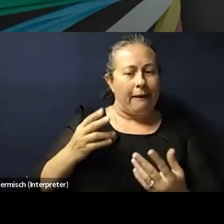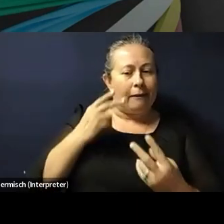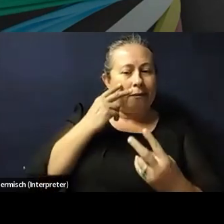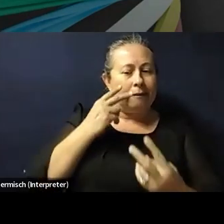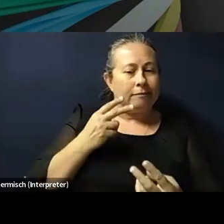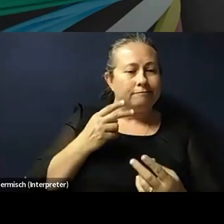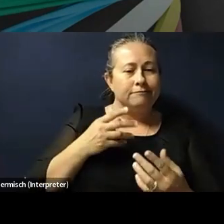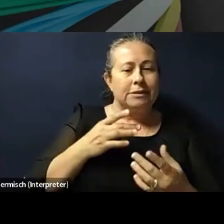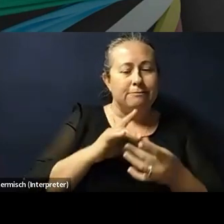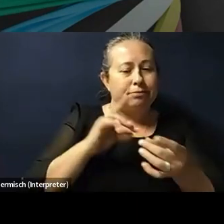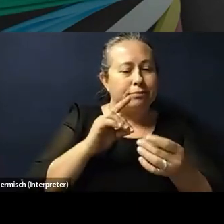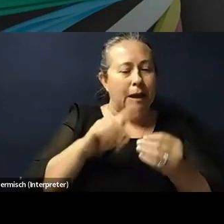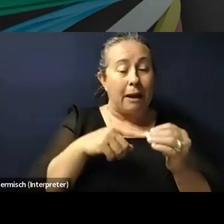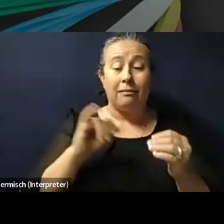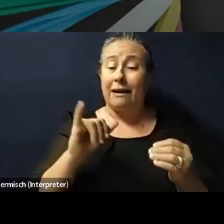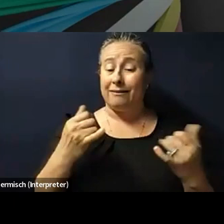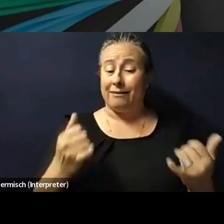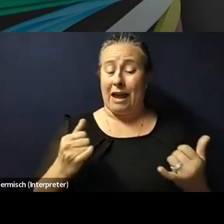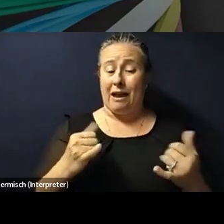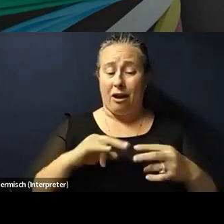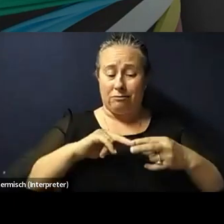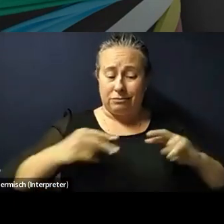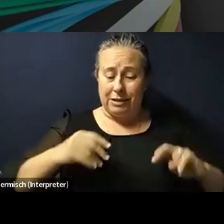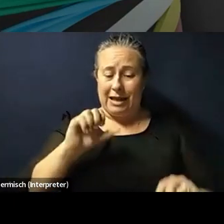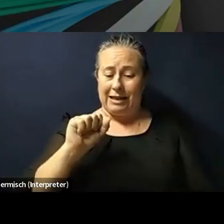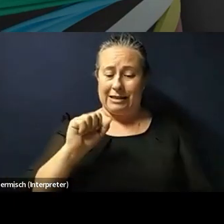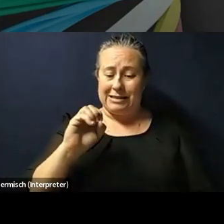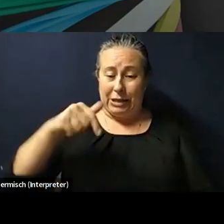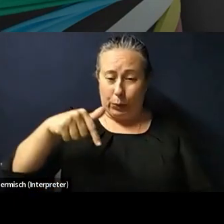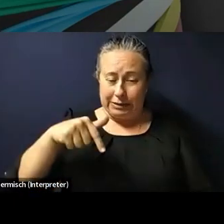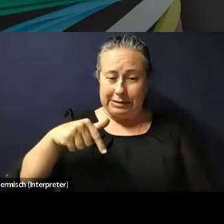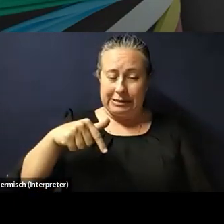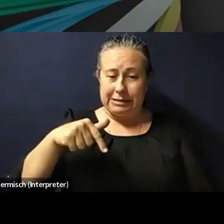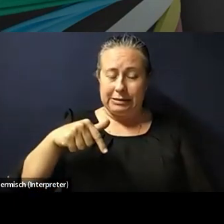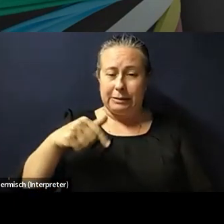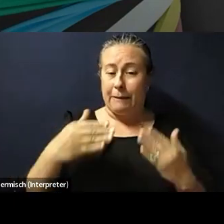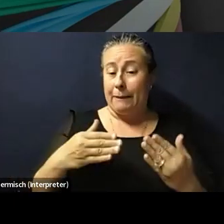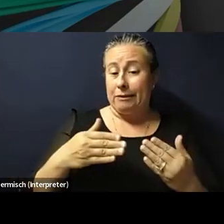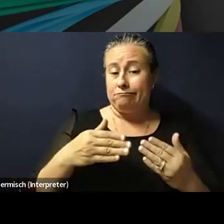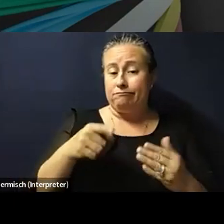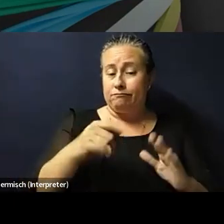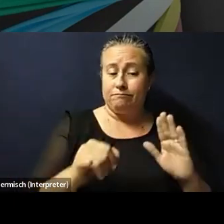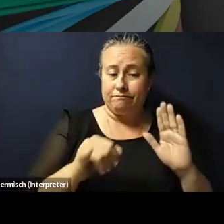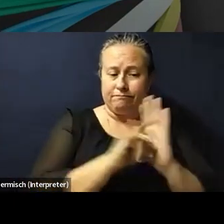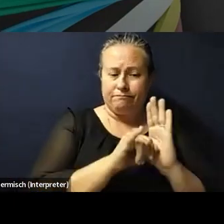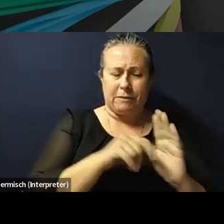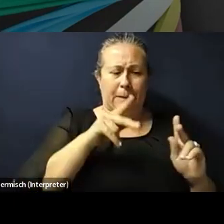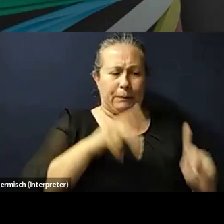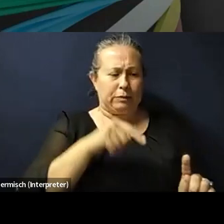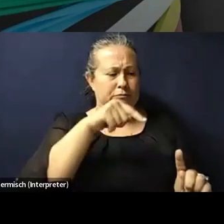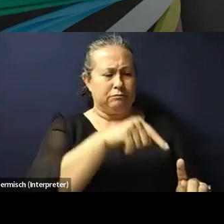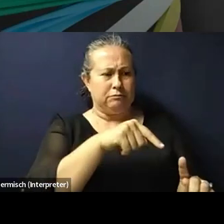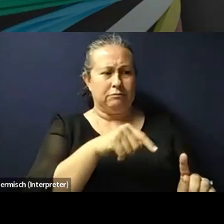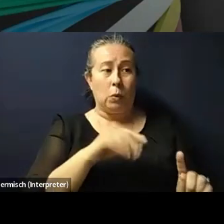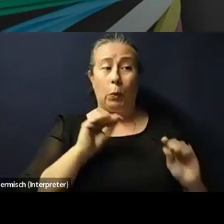lot of this sequencing, for instance, in advance, you might identify someone who is not, is sort of